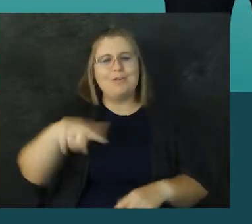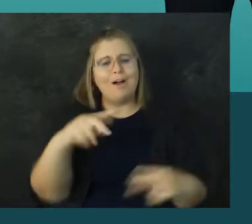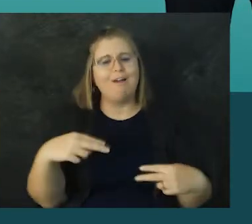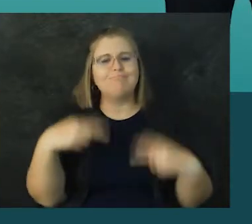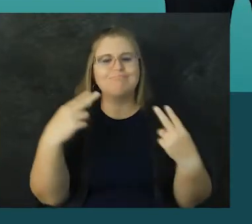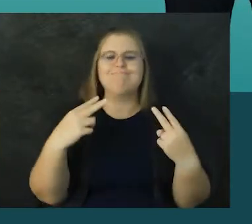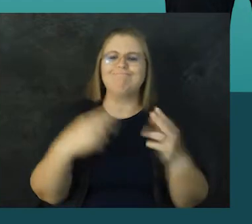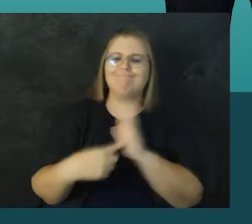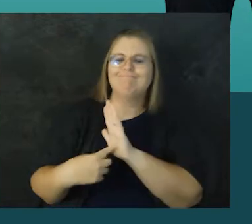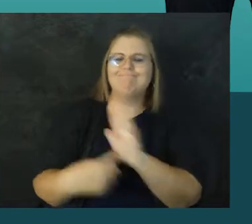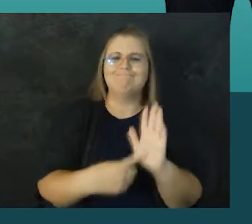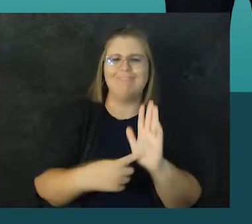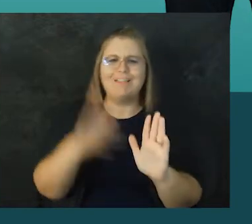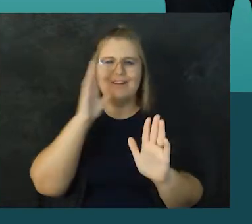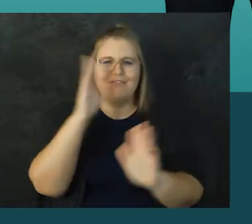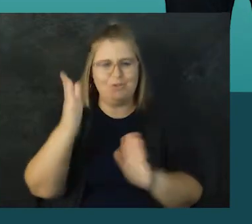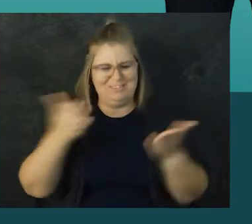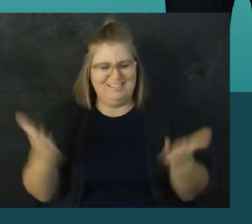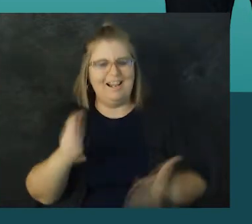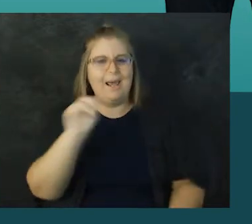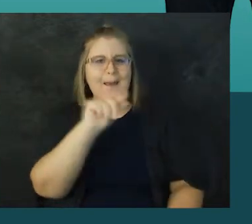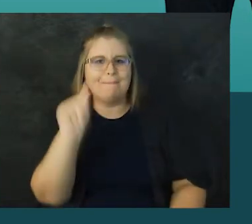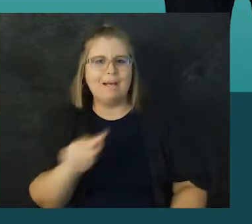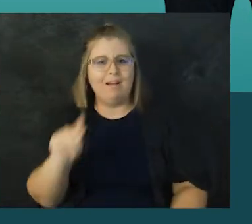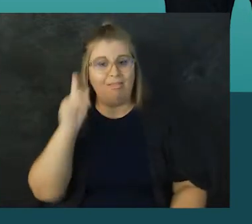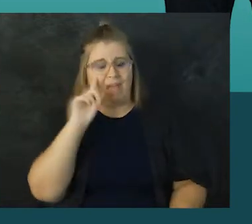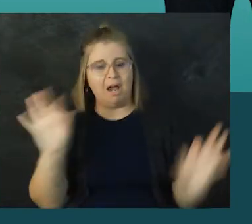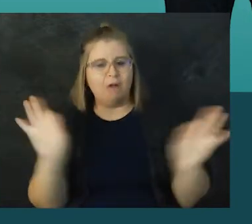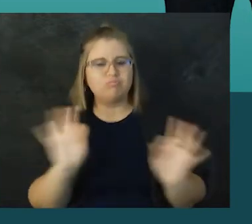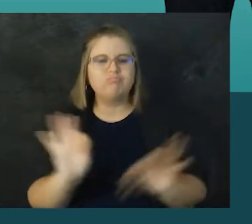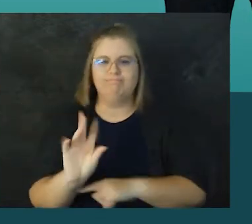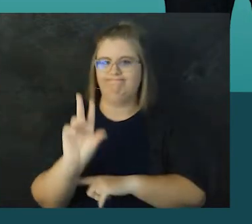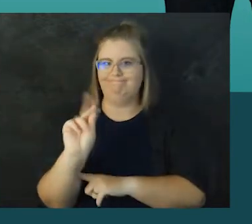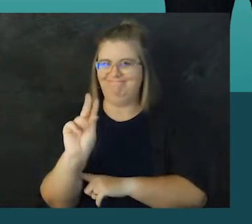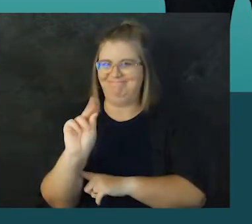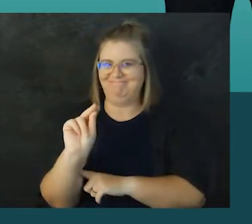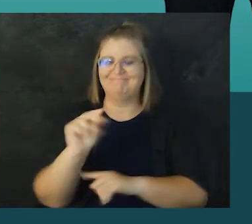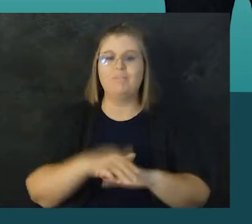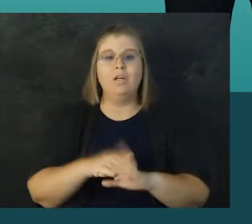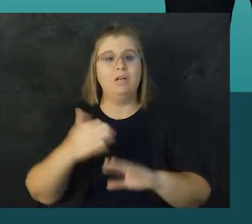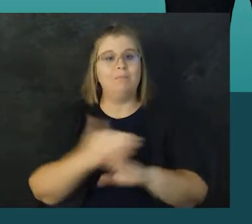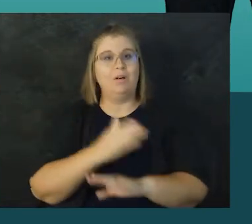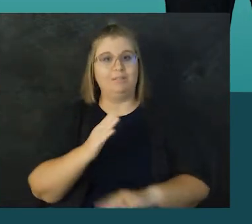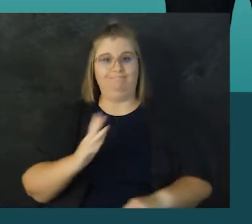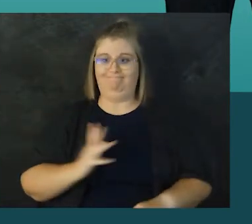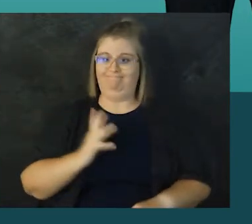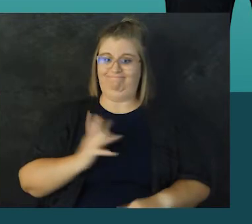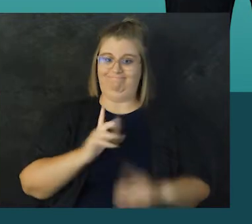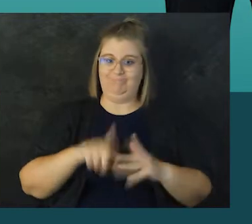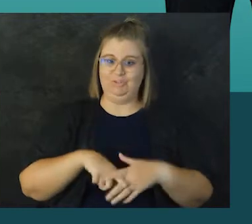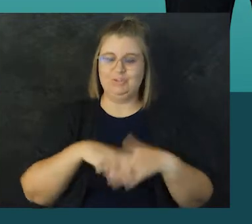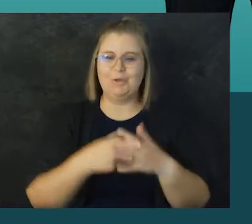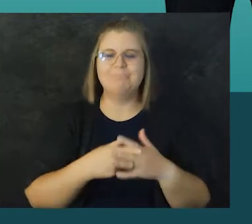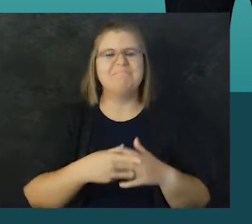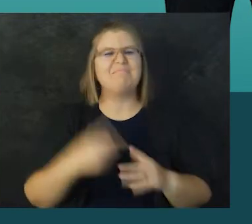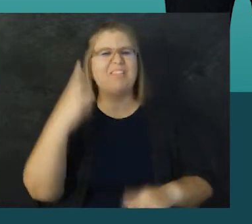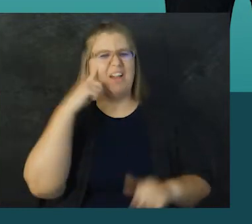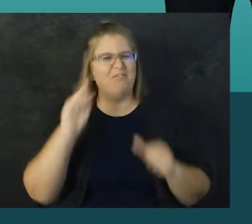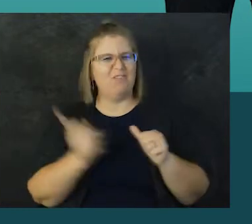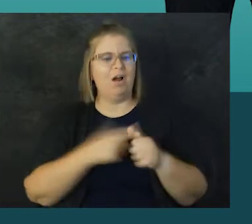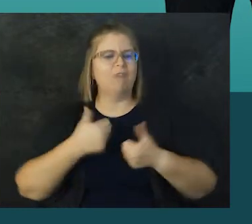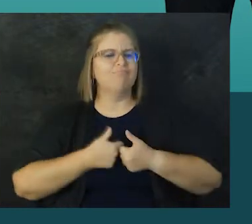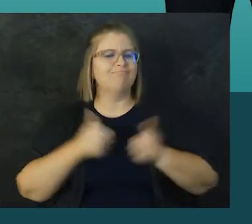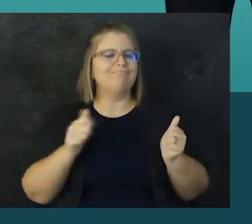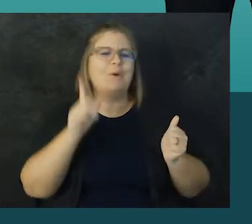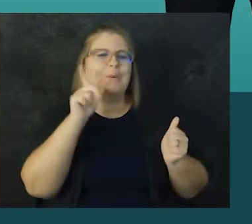are honored to know that our colleagues look to us as representatives of the future of Amazon. We don't take this opportunity lightly. Before we officially